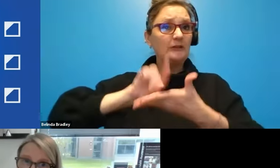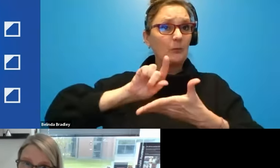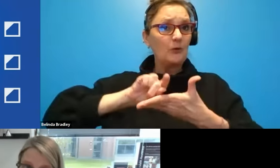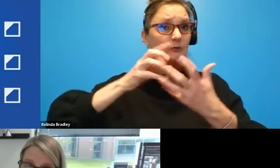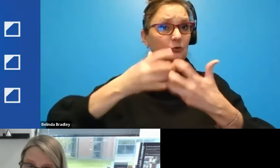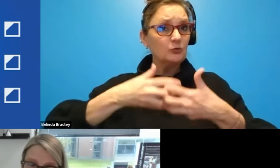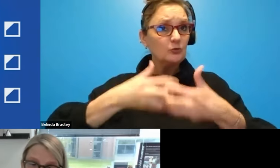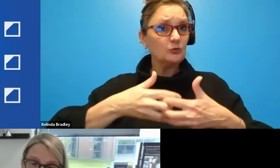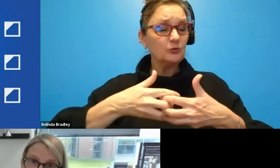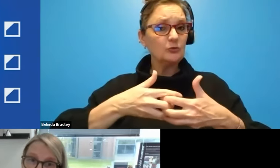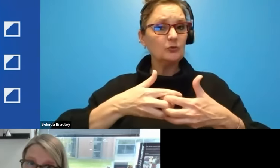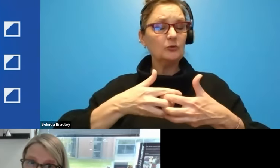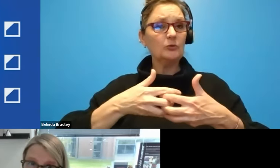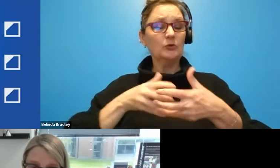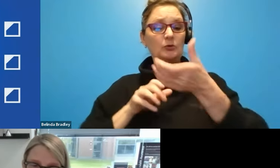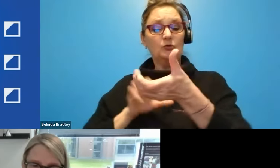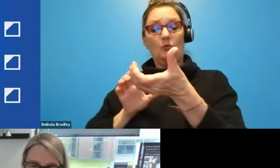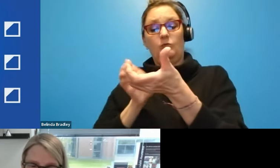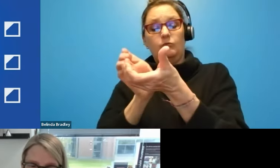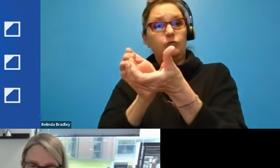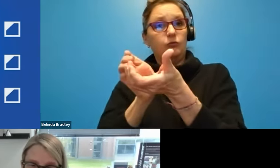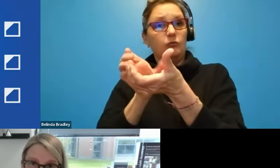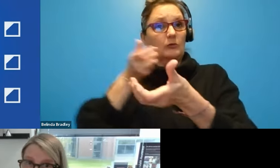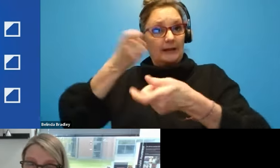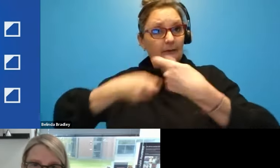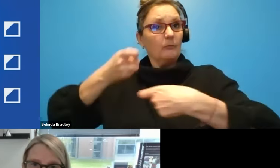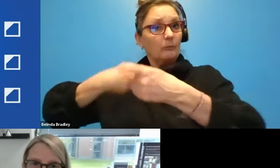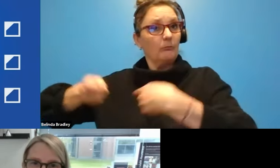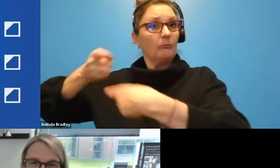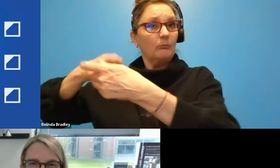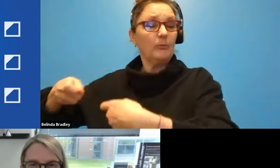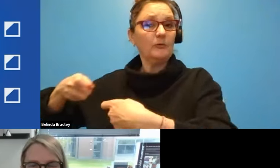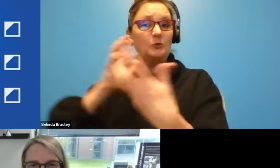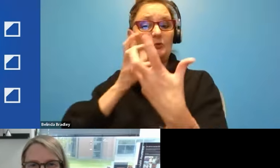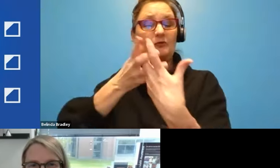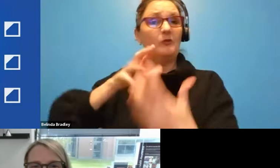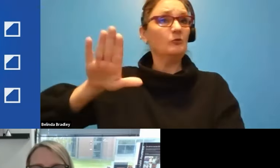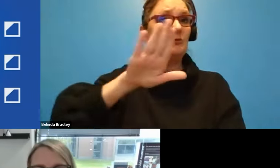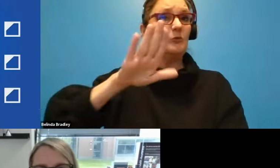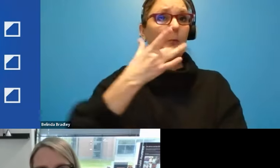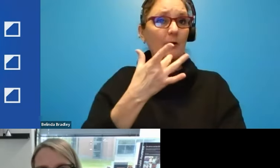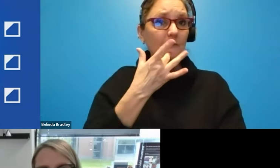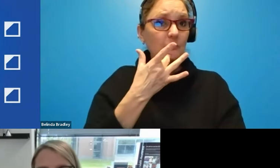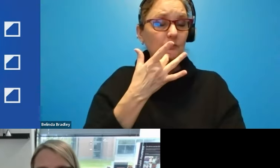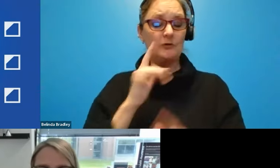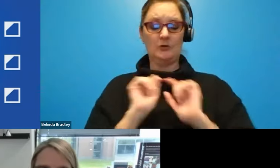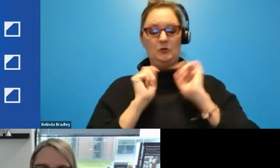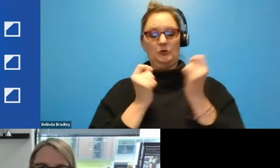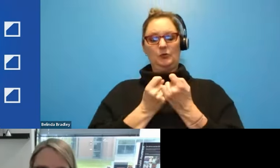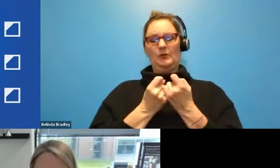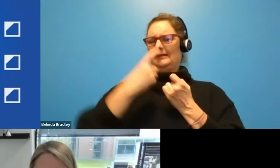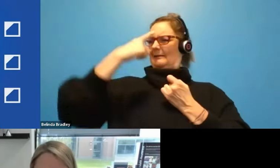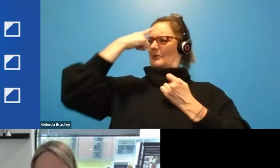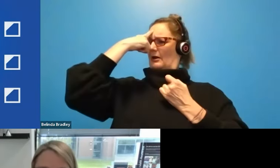works for you, we'll be putting those out. This is coming later this year. So, you know, the team started with an idea of the